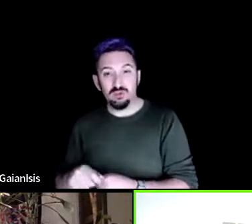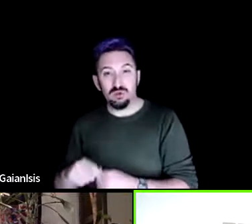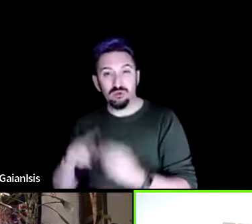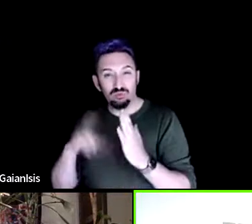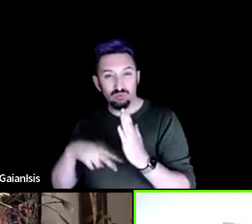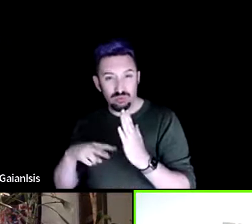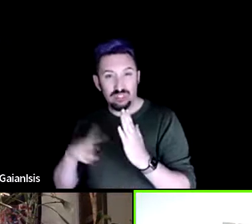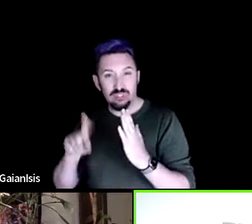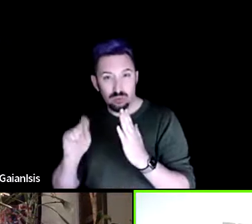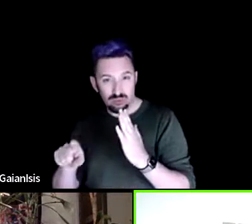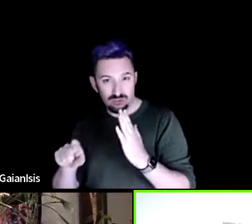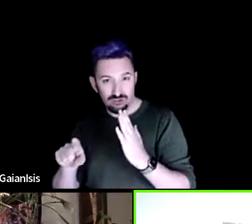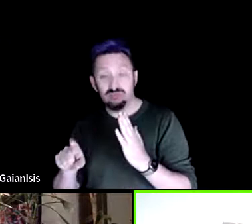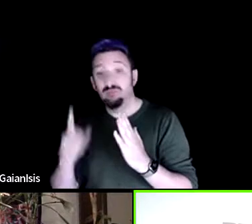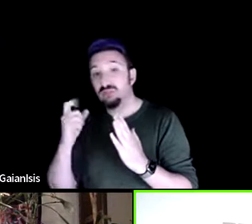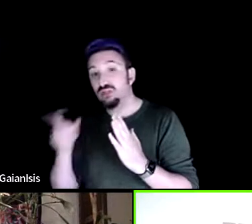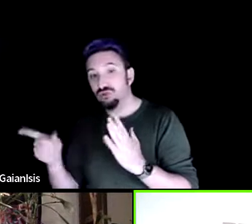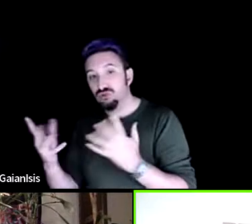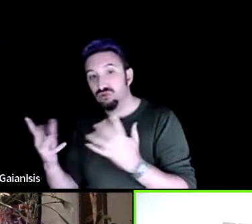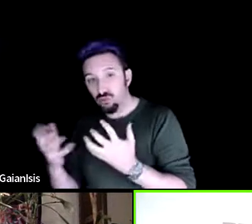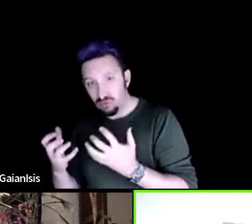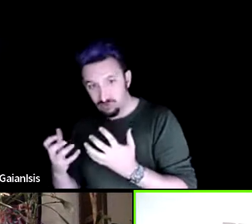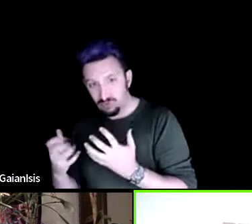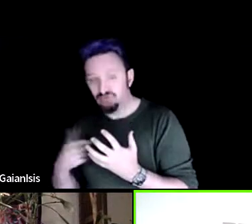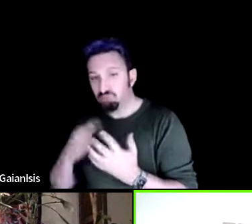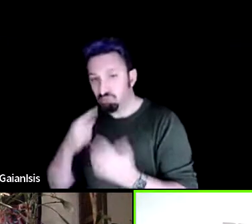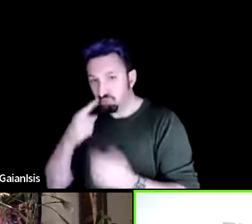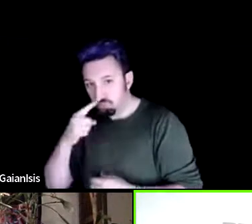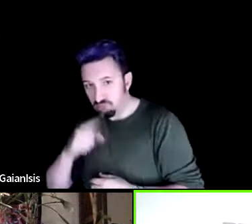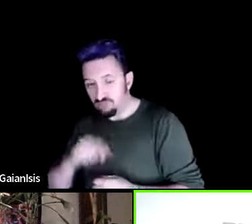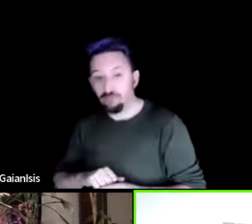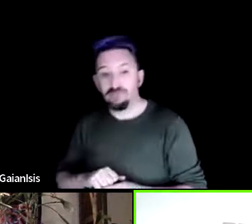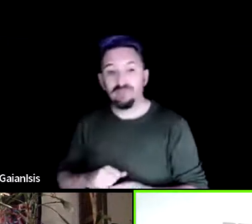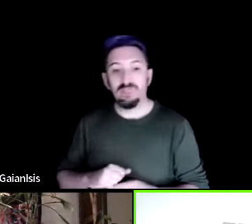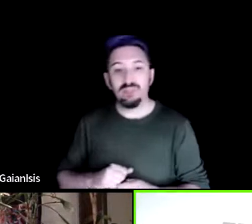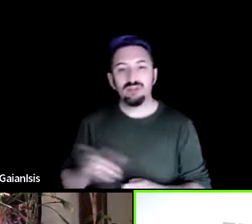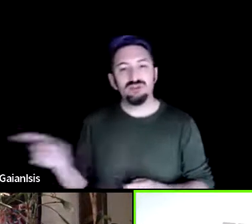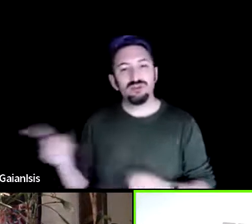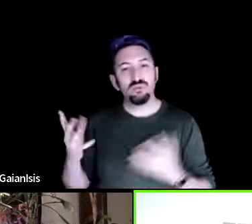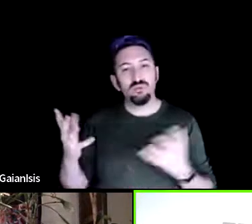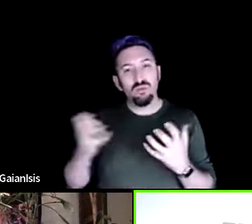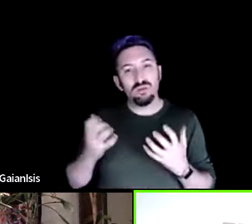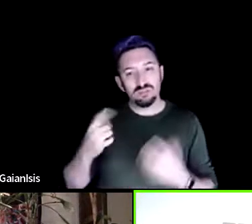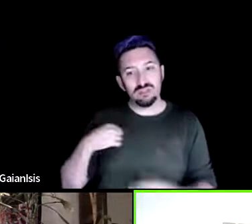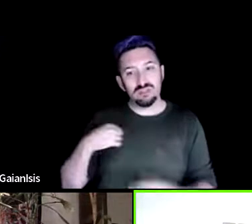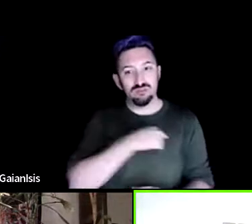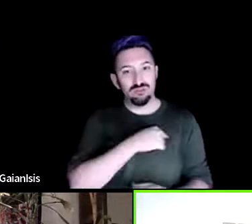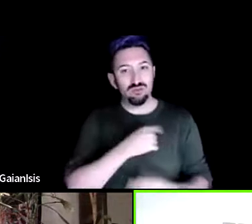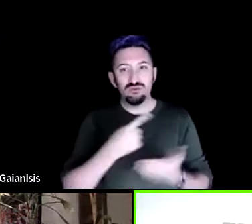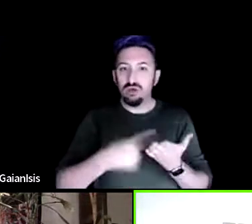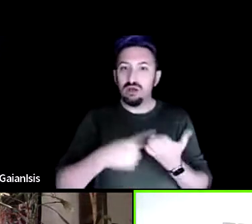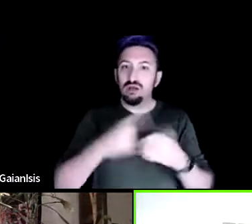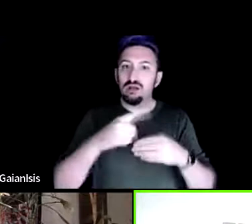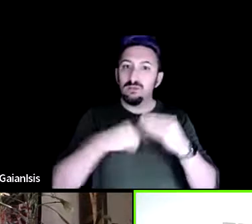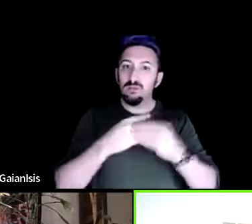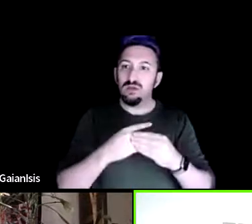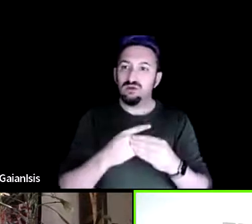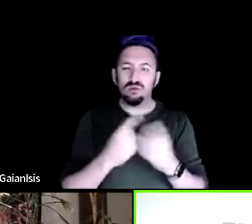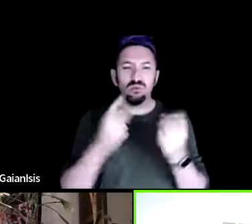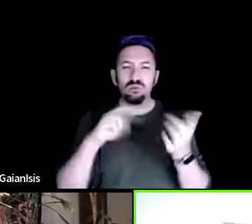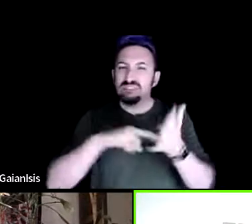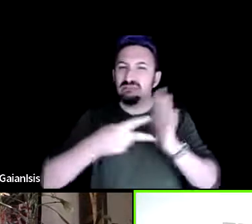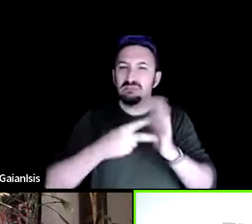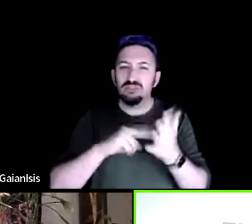um shauna asks could we speak about what it means to do land healing and how that's a value of each